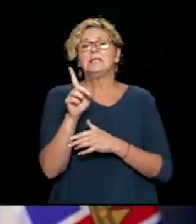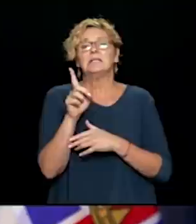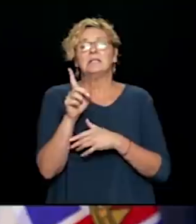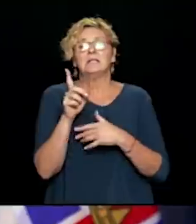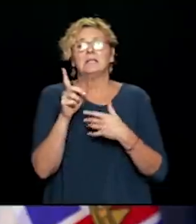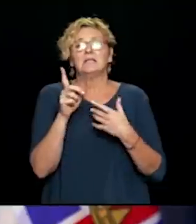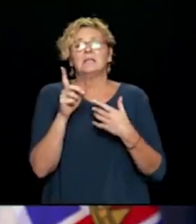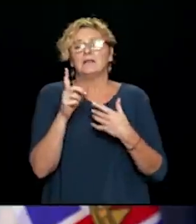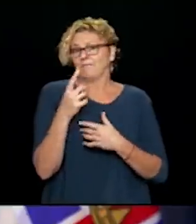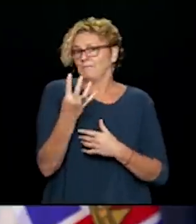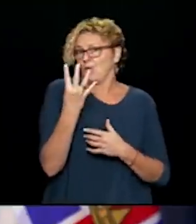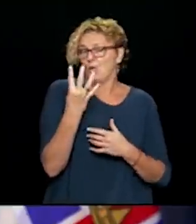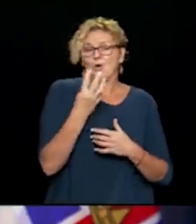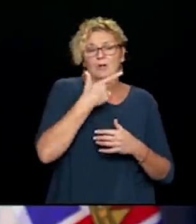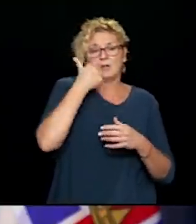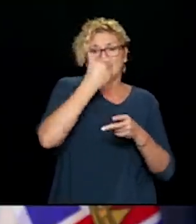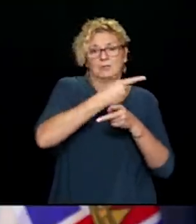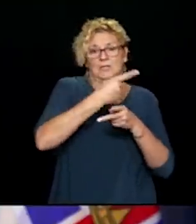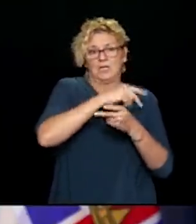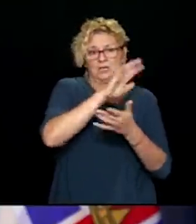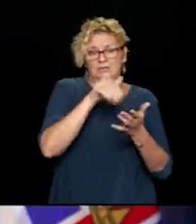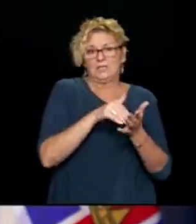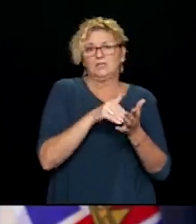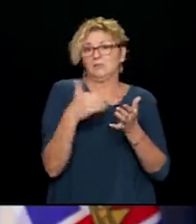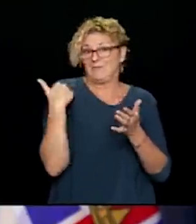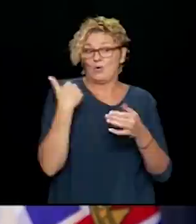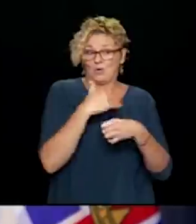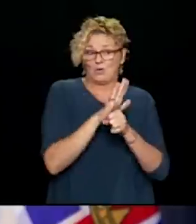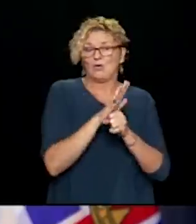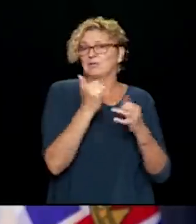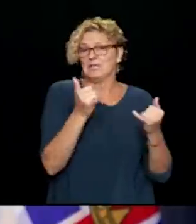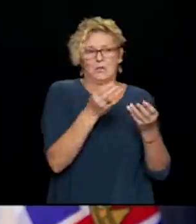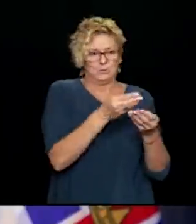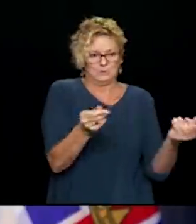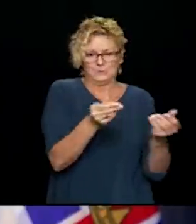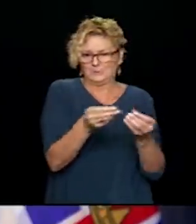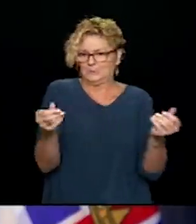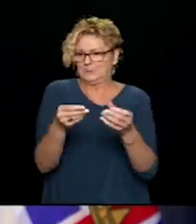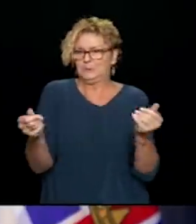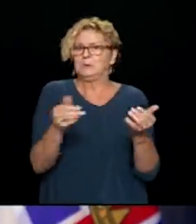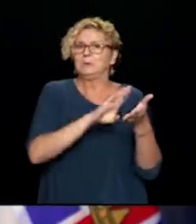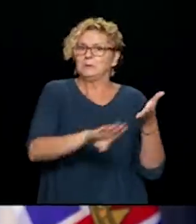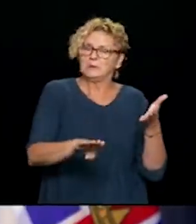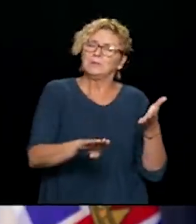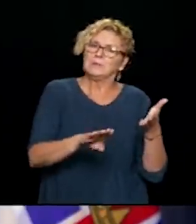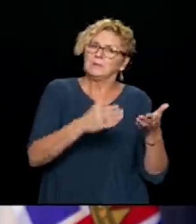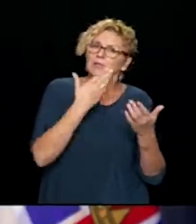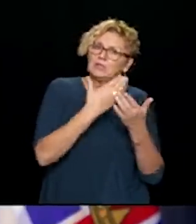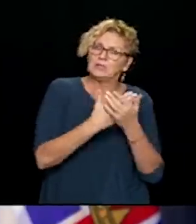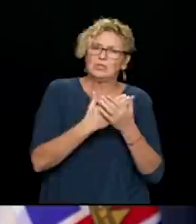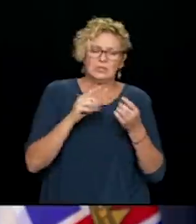the health care system and one outside in the community that were declared over this weekend. I just wanted to